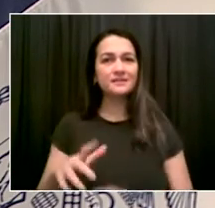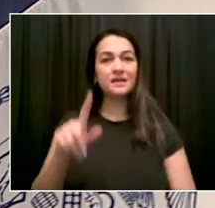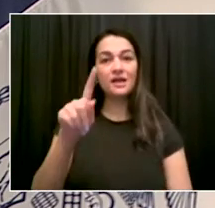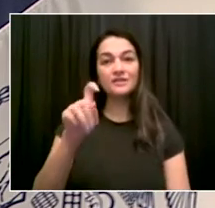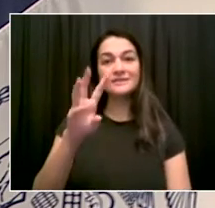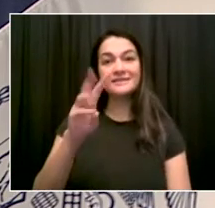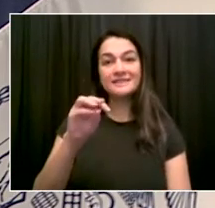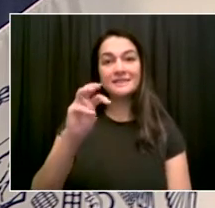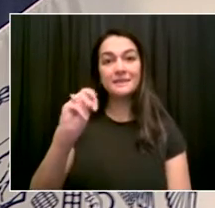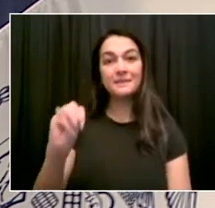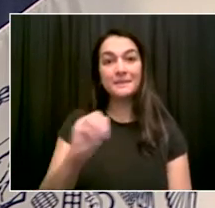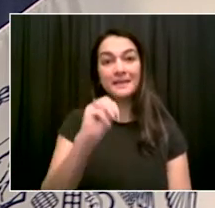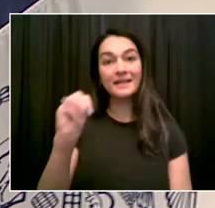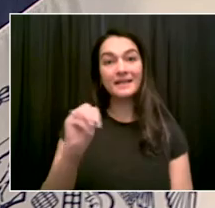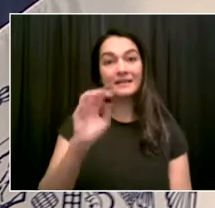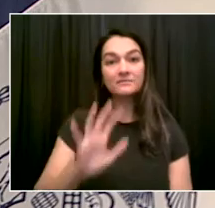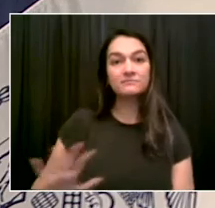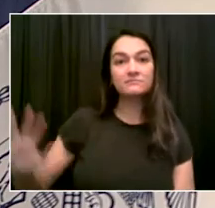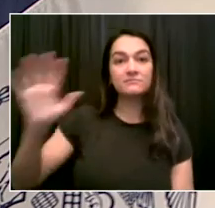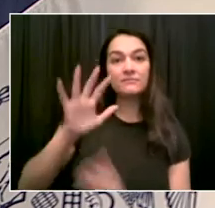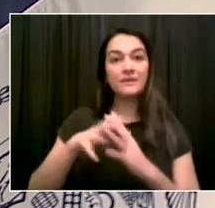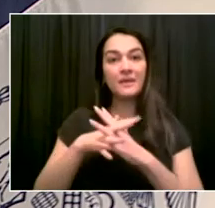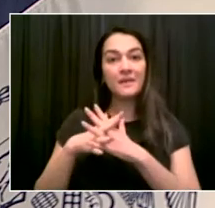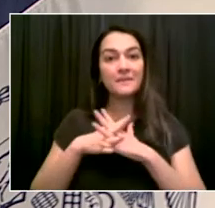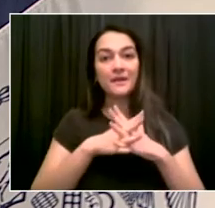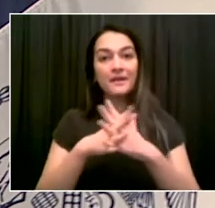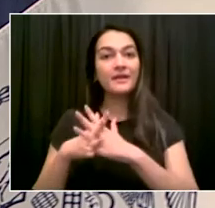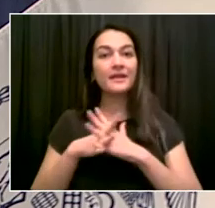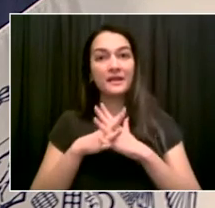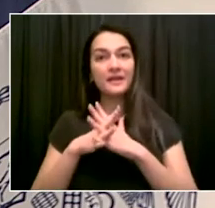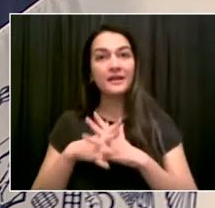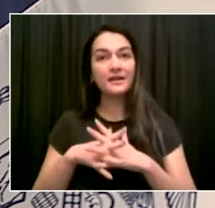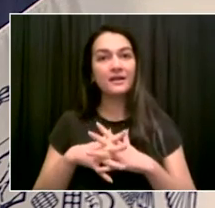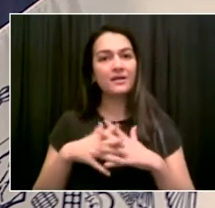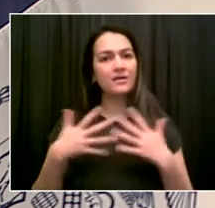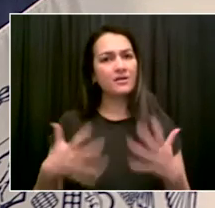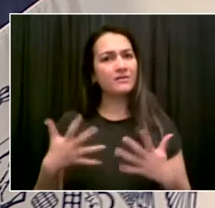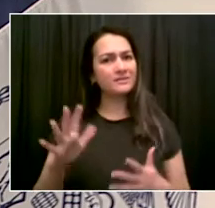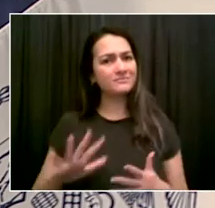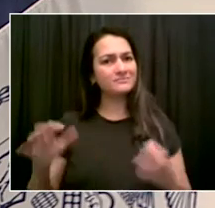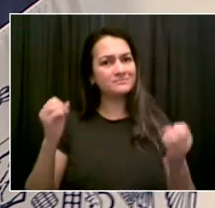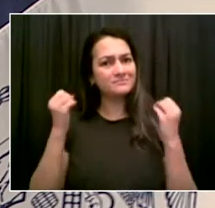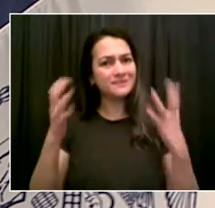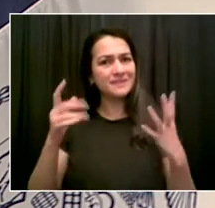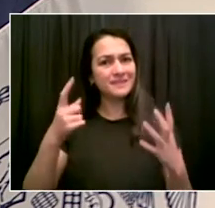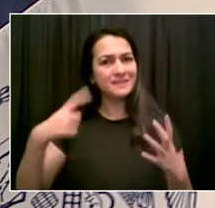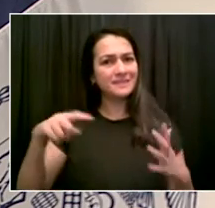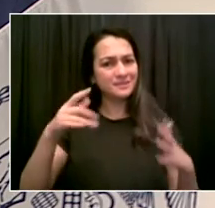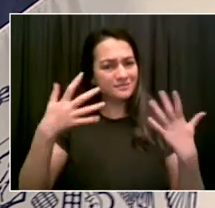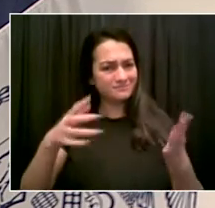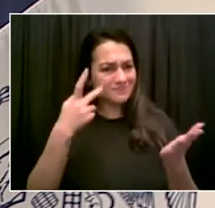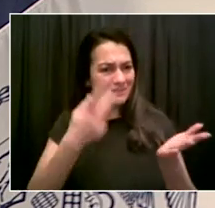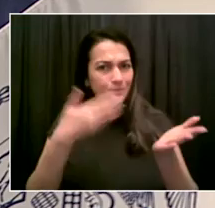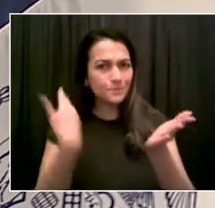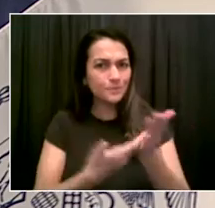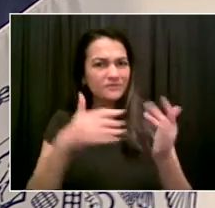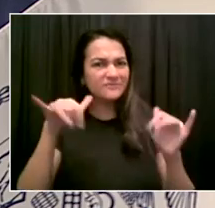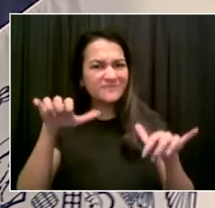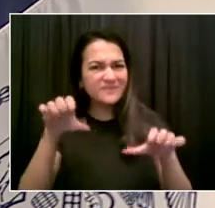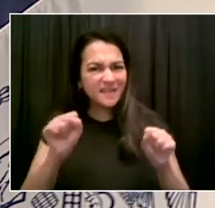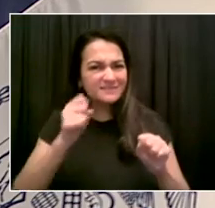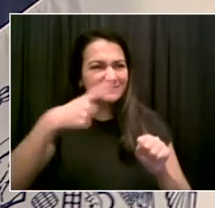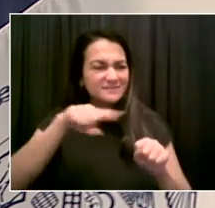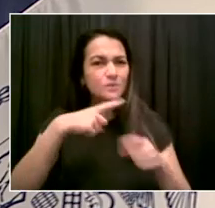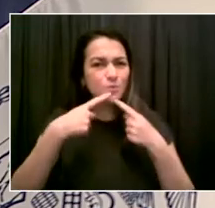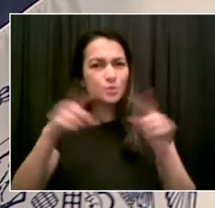recovery is vaccination. So it's time. And this is going to send that message clearly. And the key to NYC pass, this